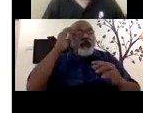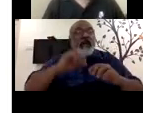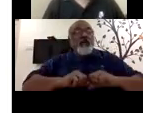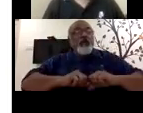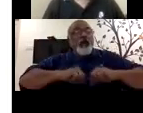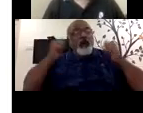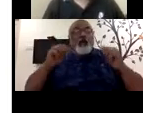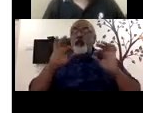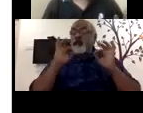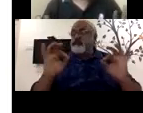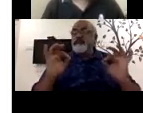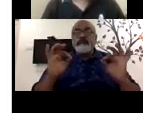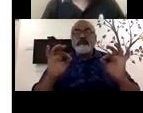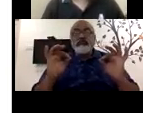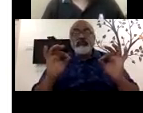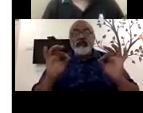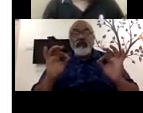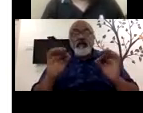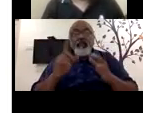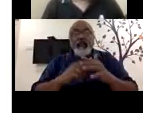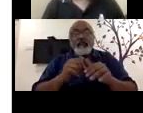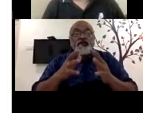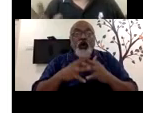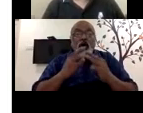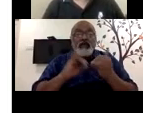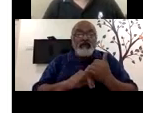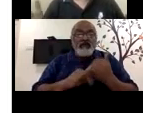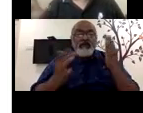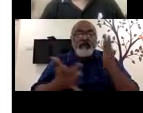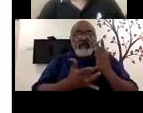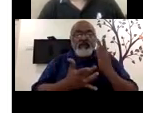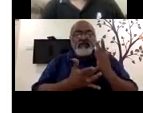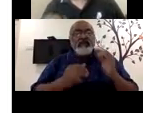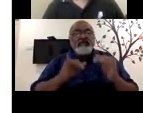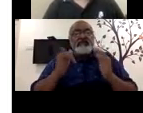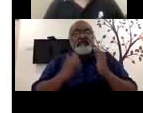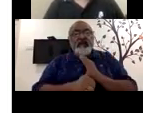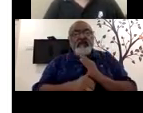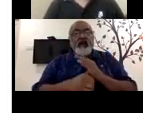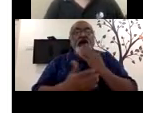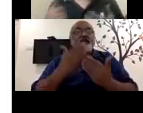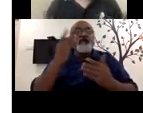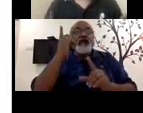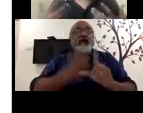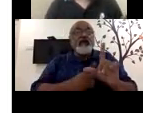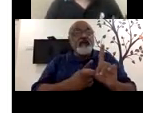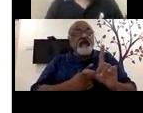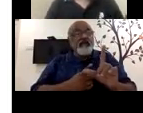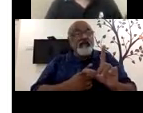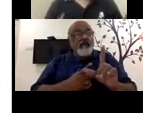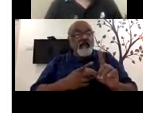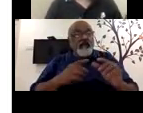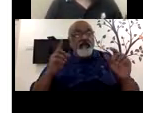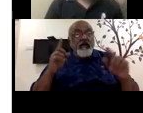with using JAWS and using technology takes six months to almost a year. But I have to start